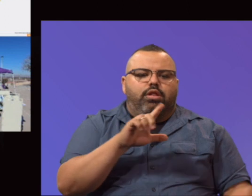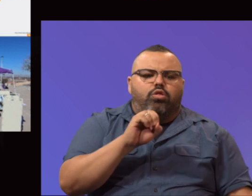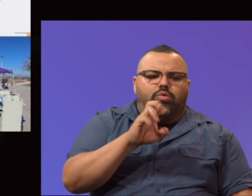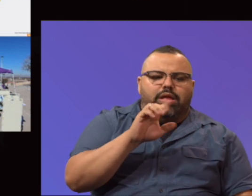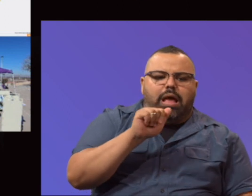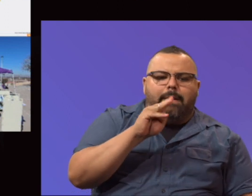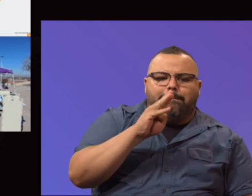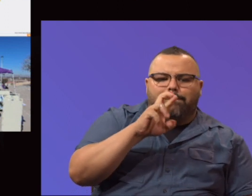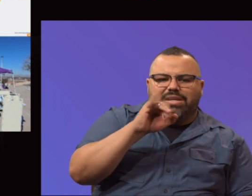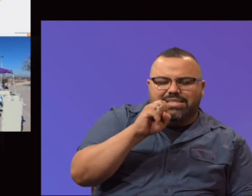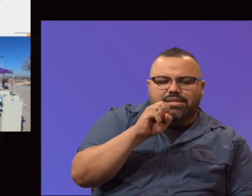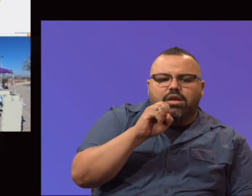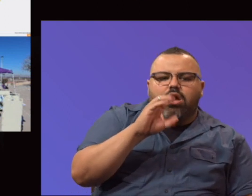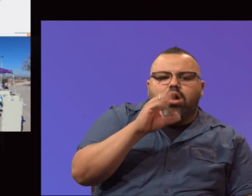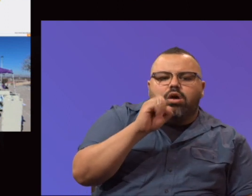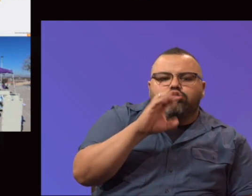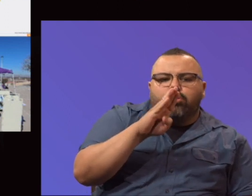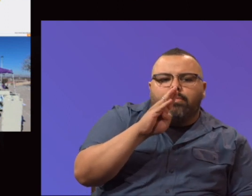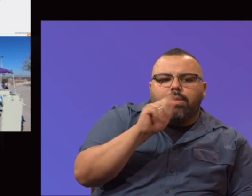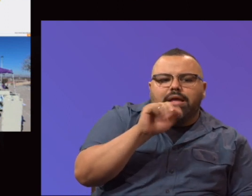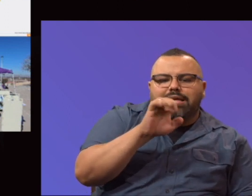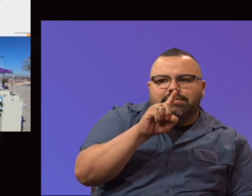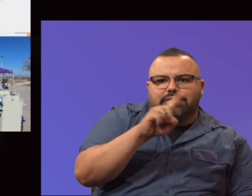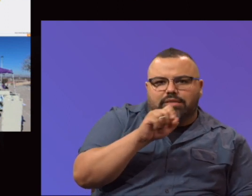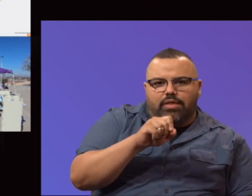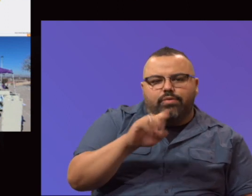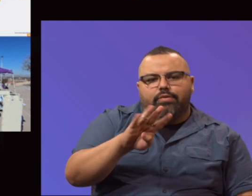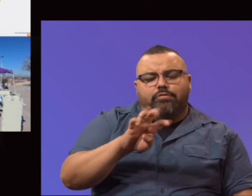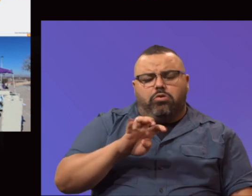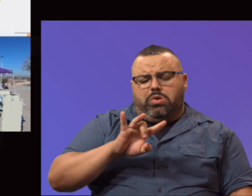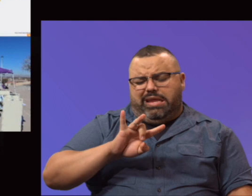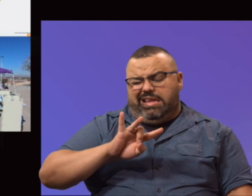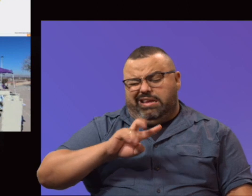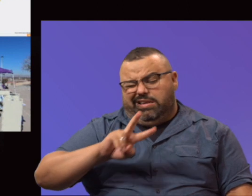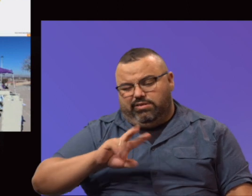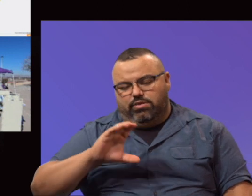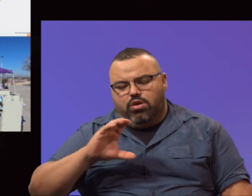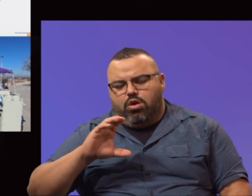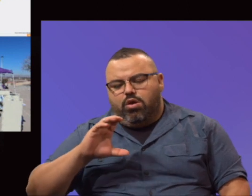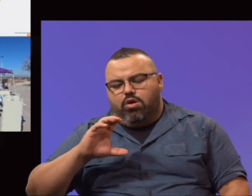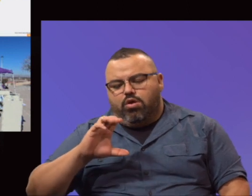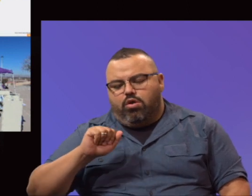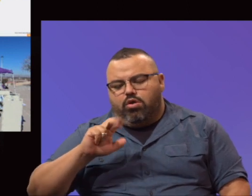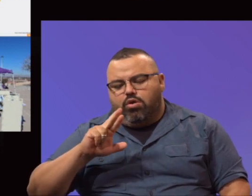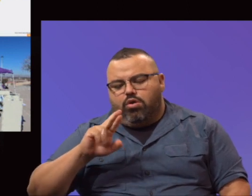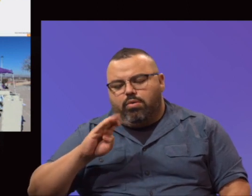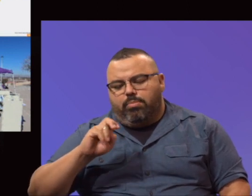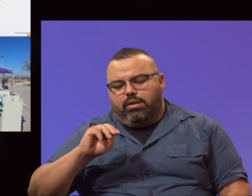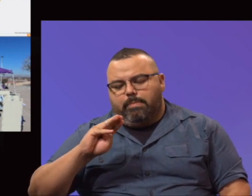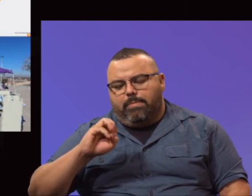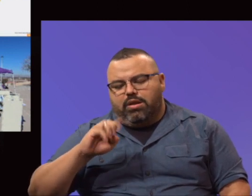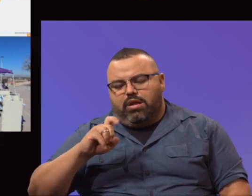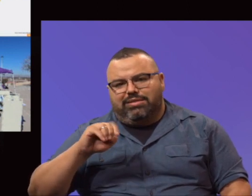Ambriz, Norma Ballinger, and Oscar Baeza. There was 482 carbon monoxide smoke detector units